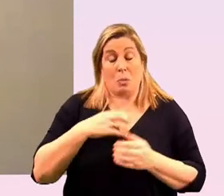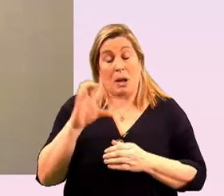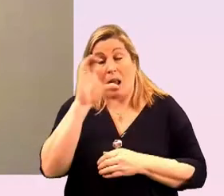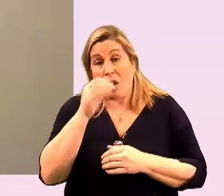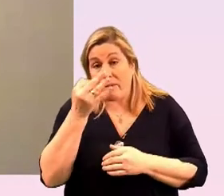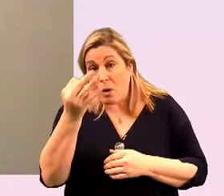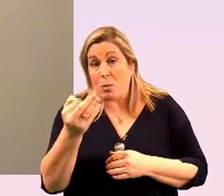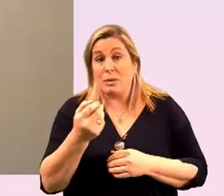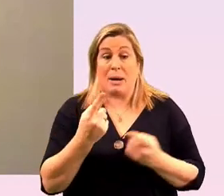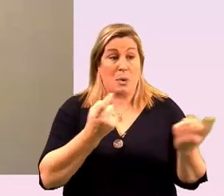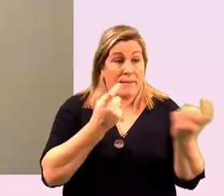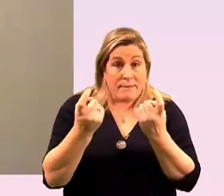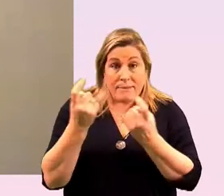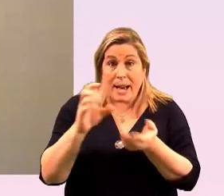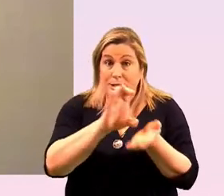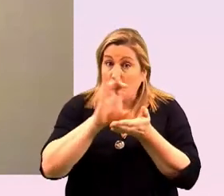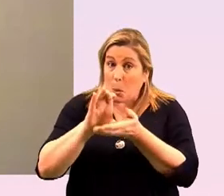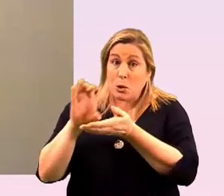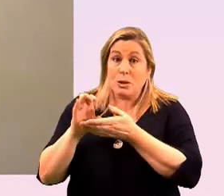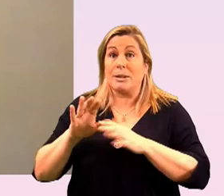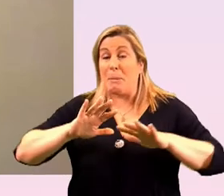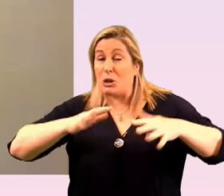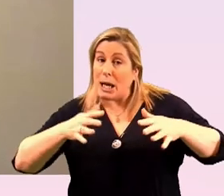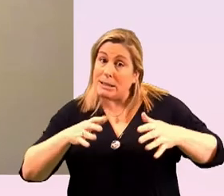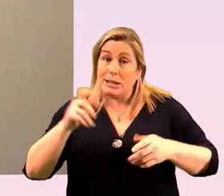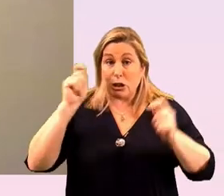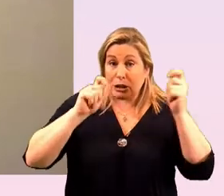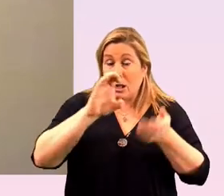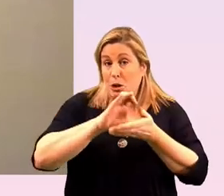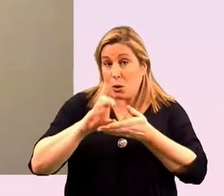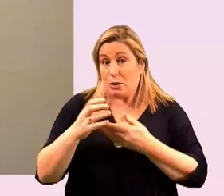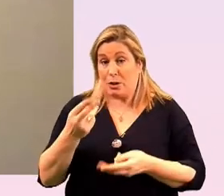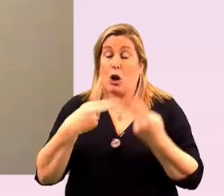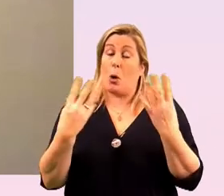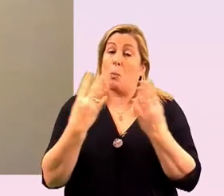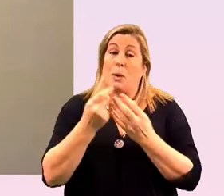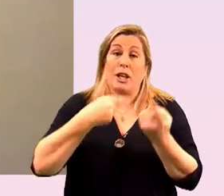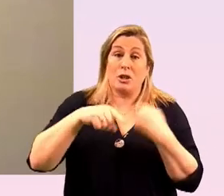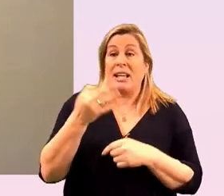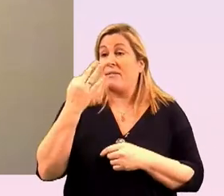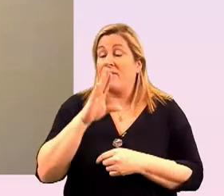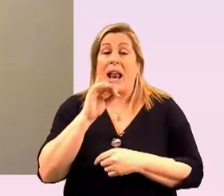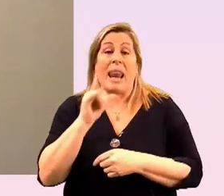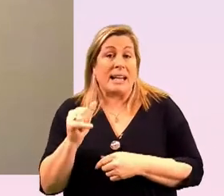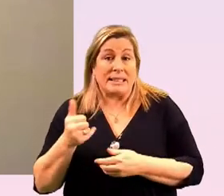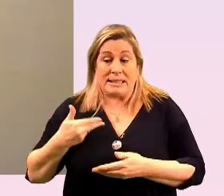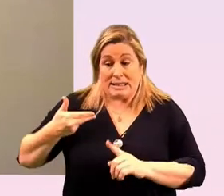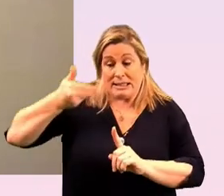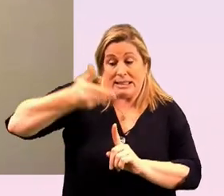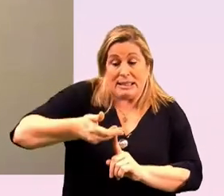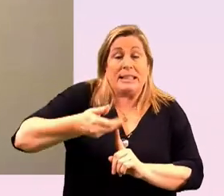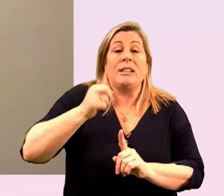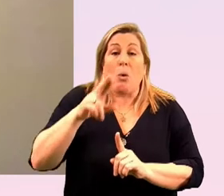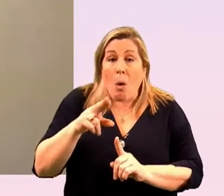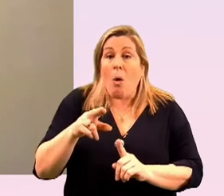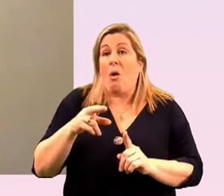invite donors uh potential donors to come with us whether it's a legacy whether it's a philanthropic gift